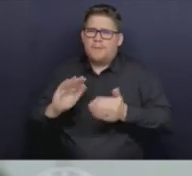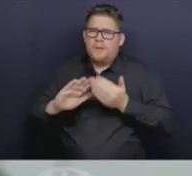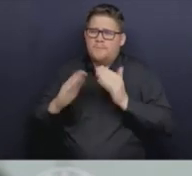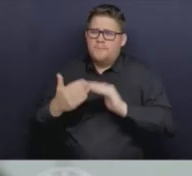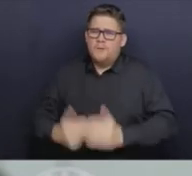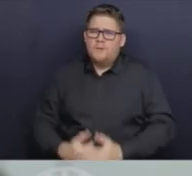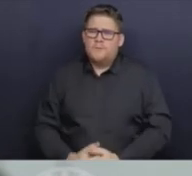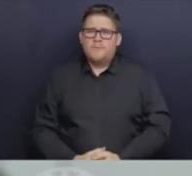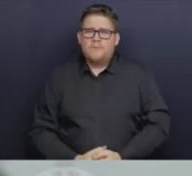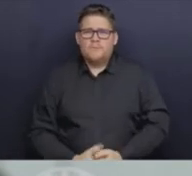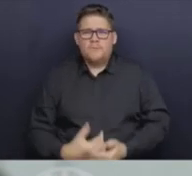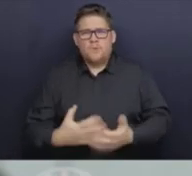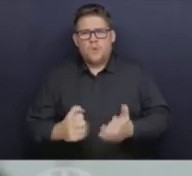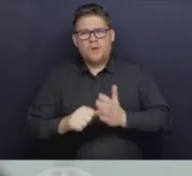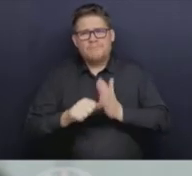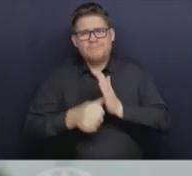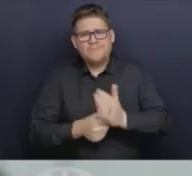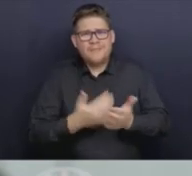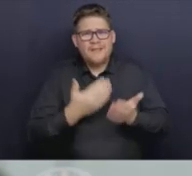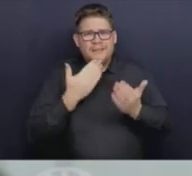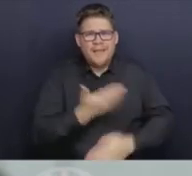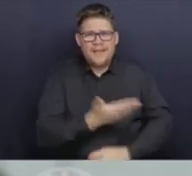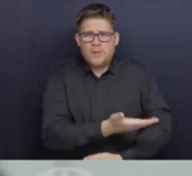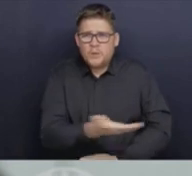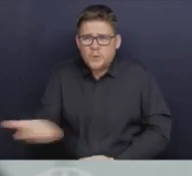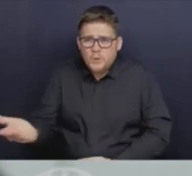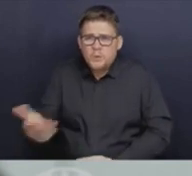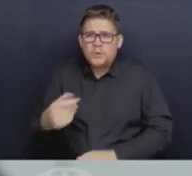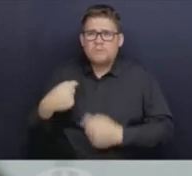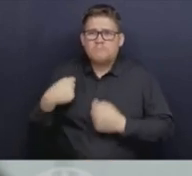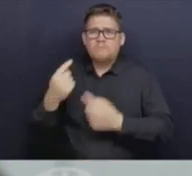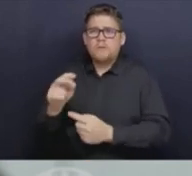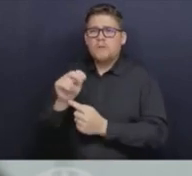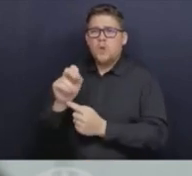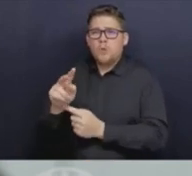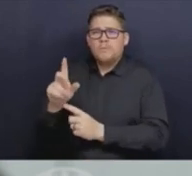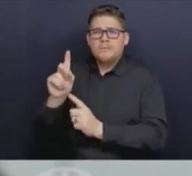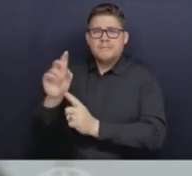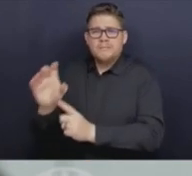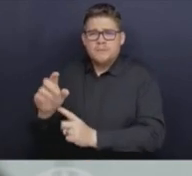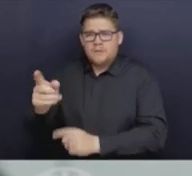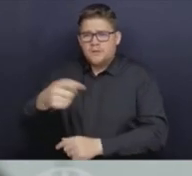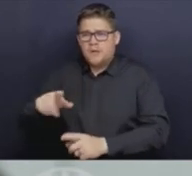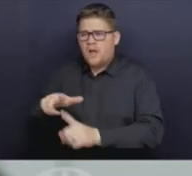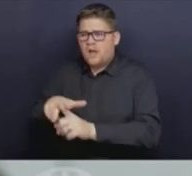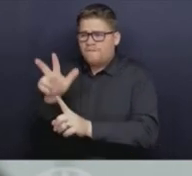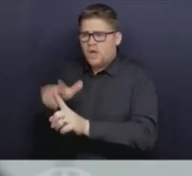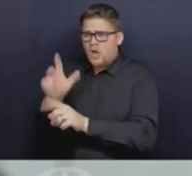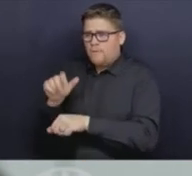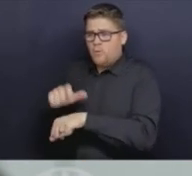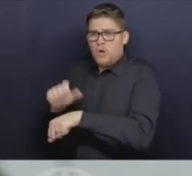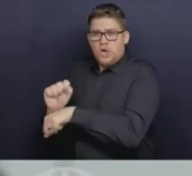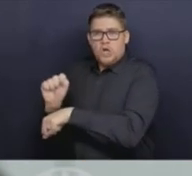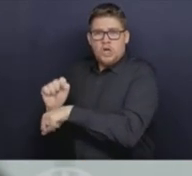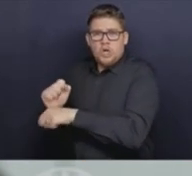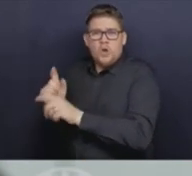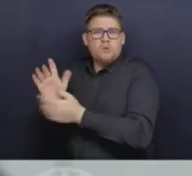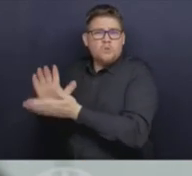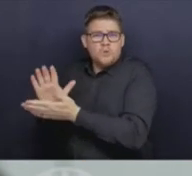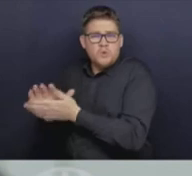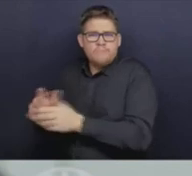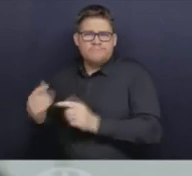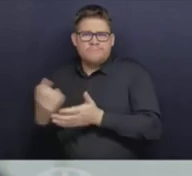and December and took time out of their busy holiday schedules to get vaccinated, both for COVID and that all-important